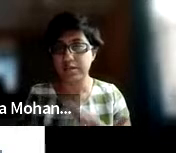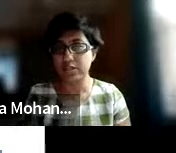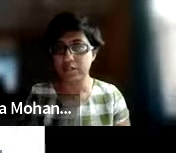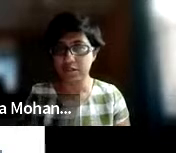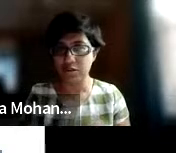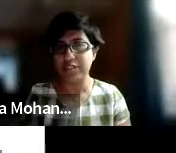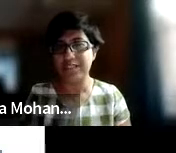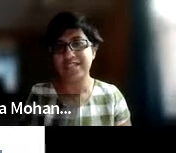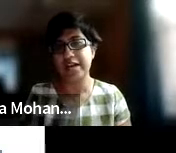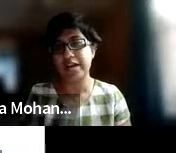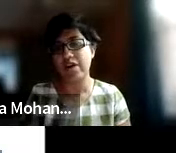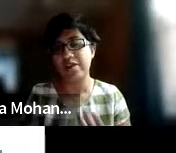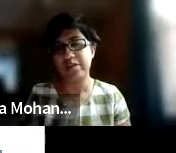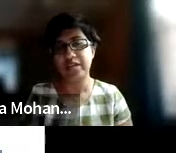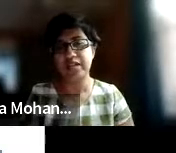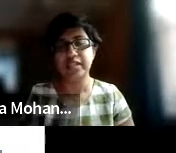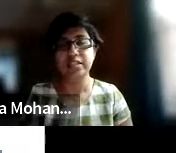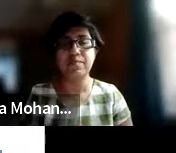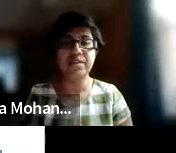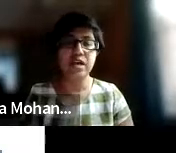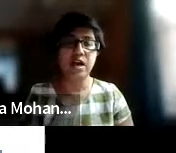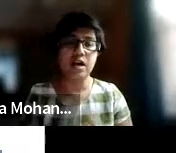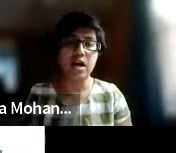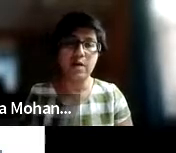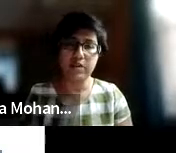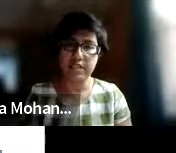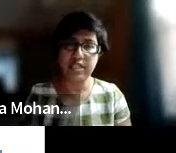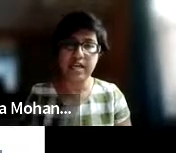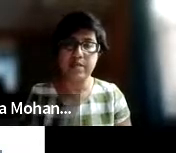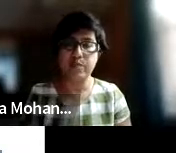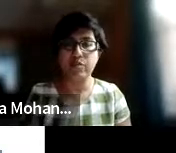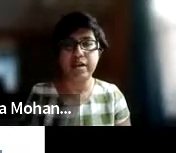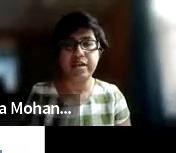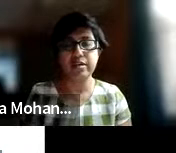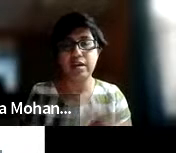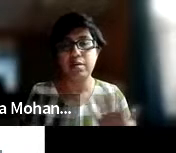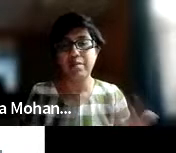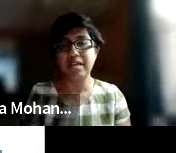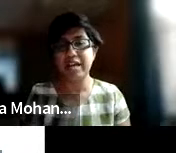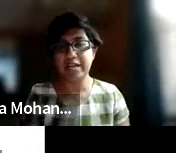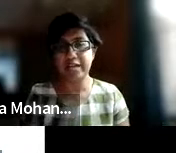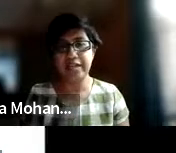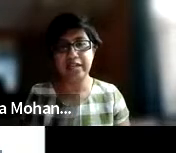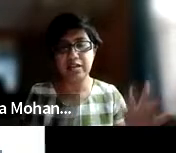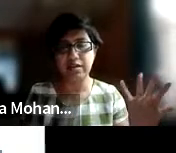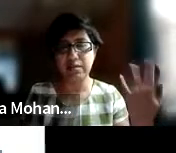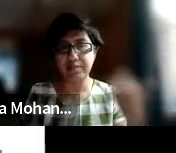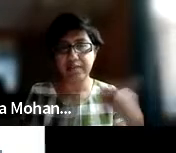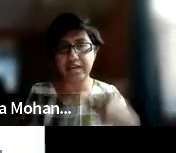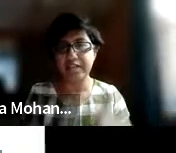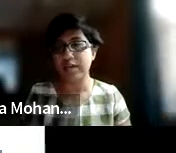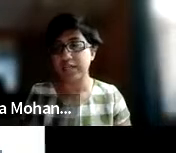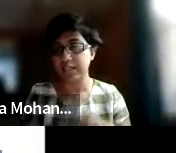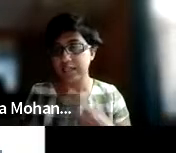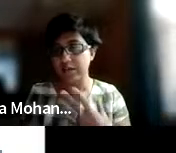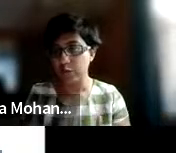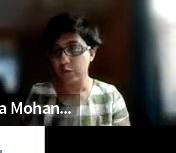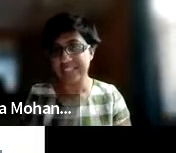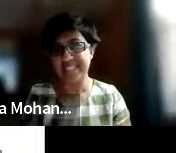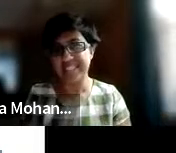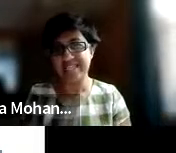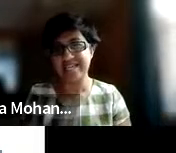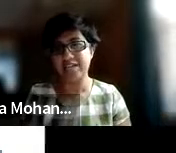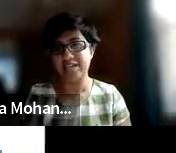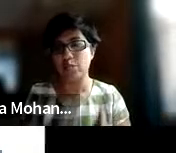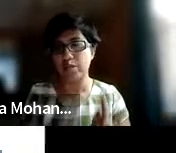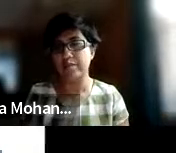weather conditions of a seaside environment like this. Our design provided a mid-landing deck as well as a